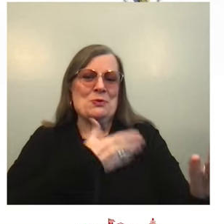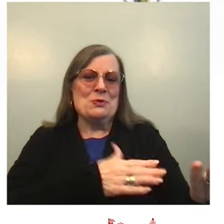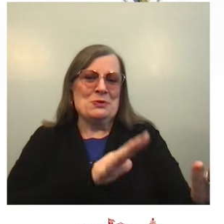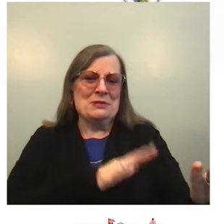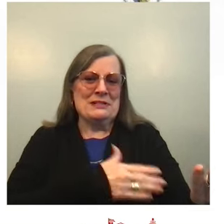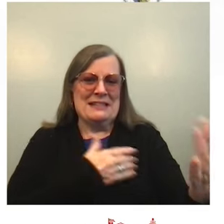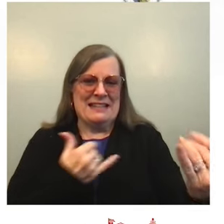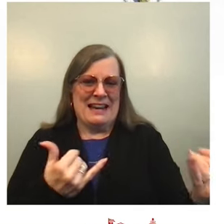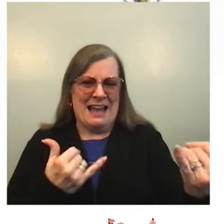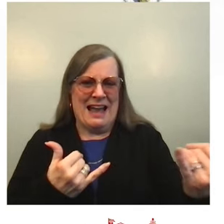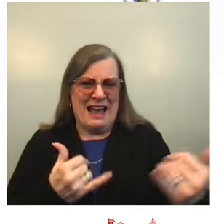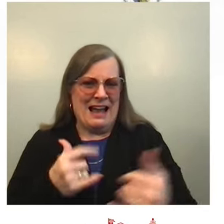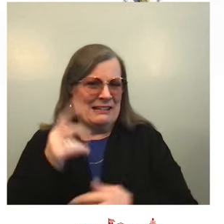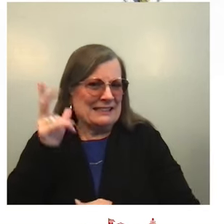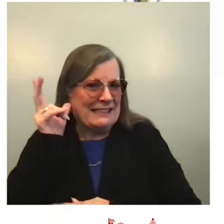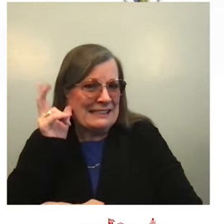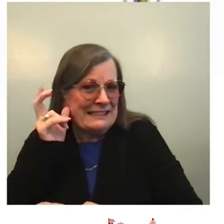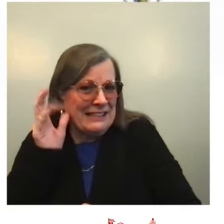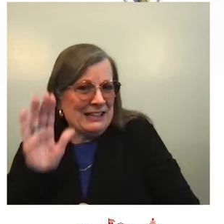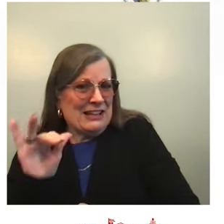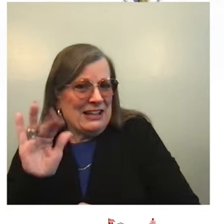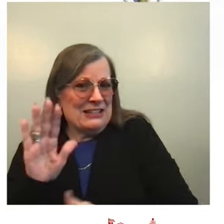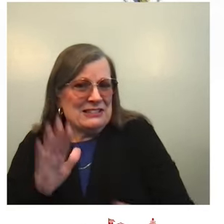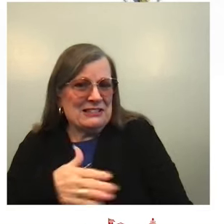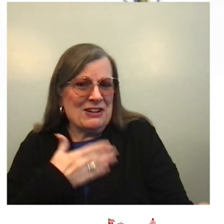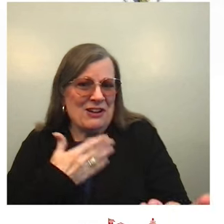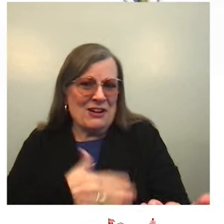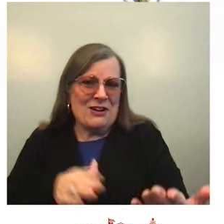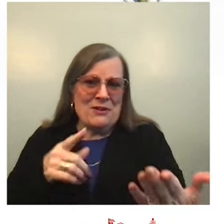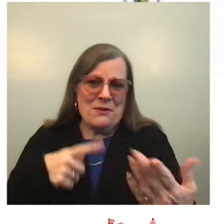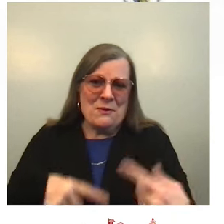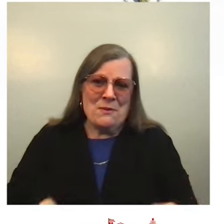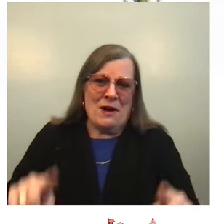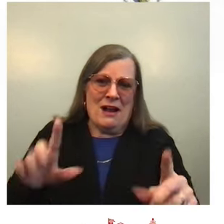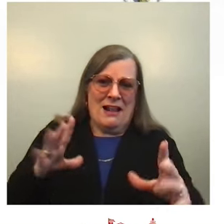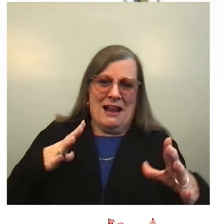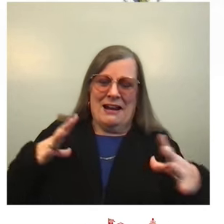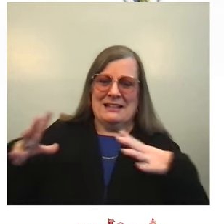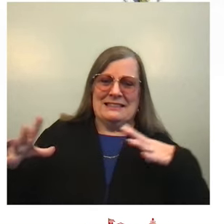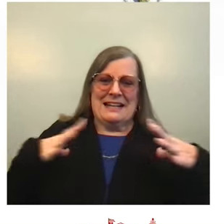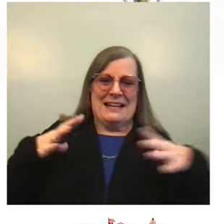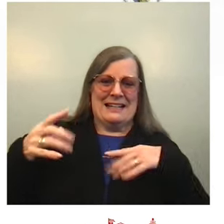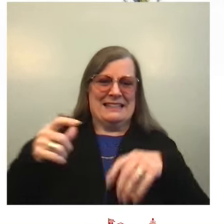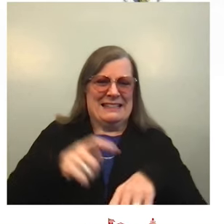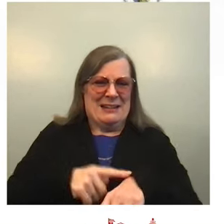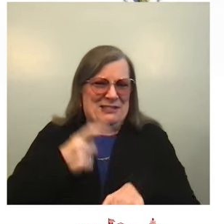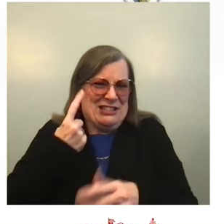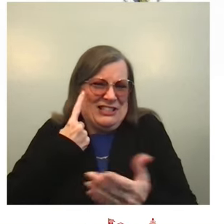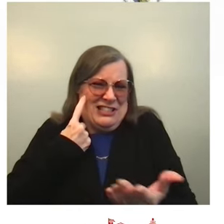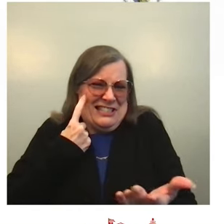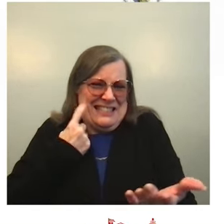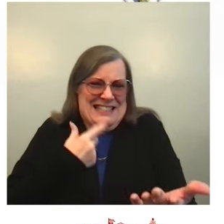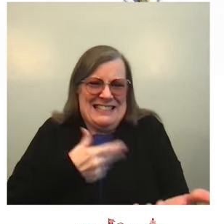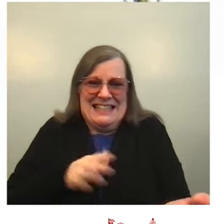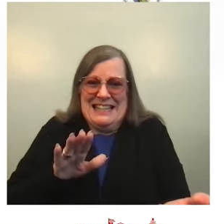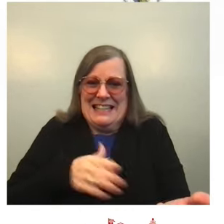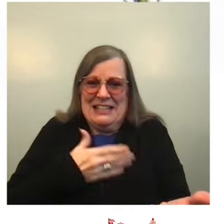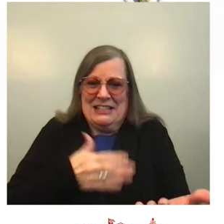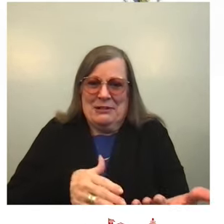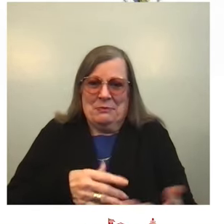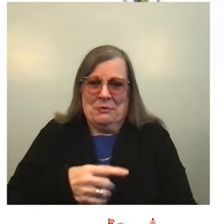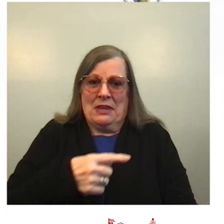like the sounds you heard from the band here. In the china room, a sweet shop with baking